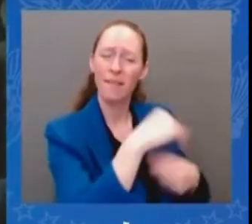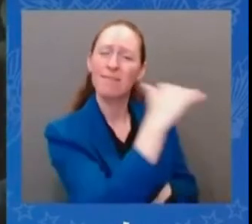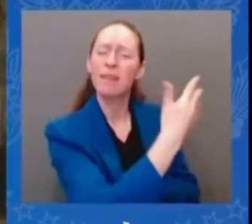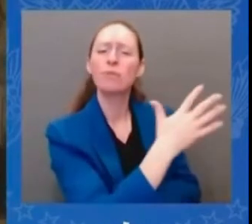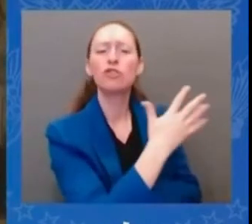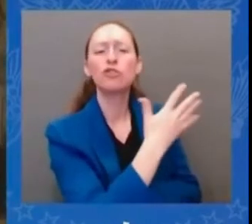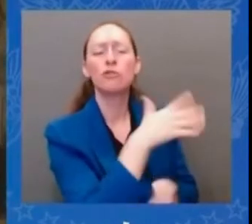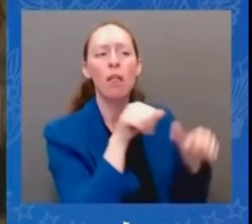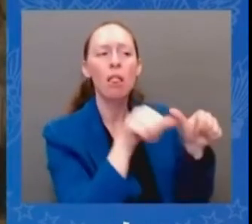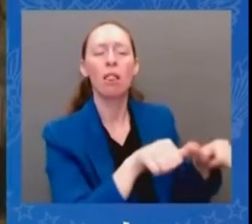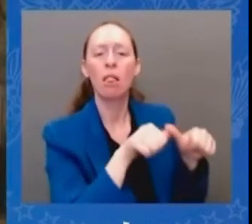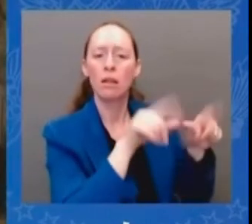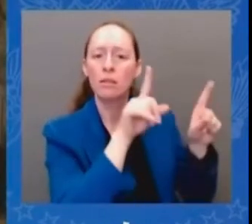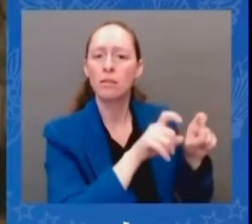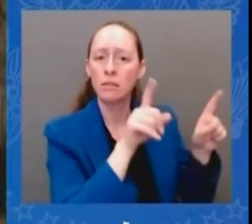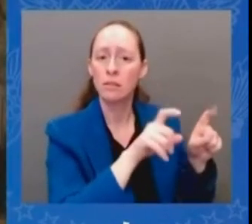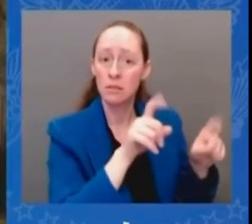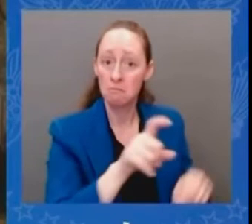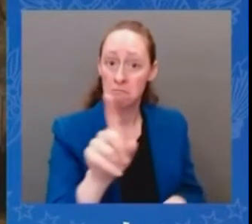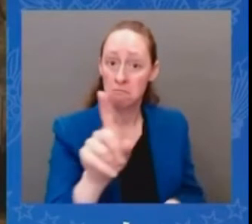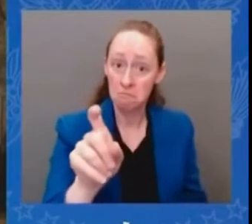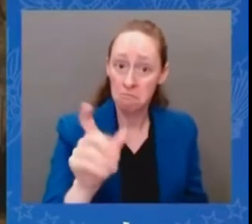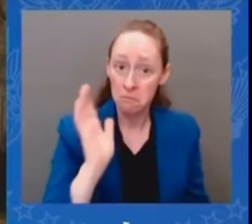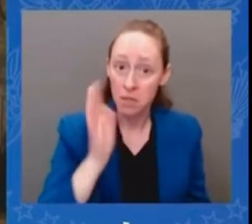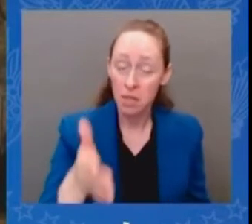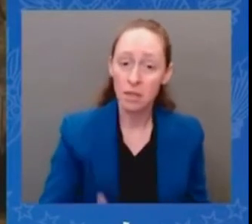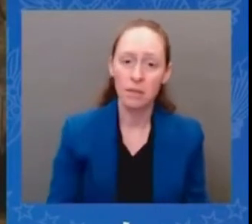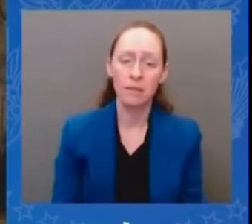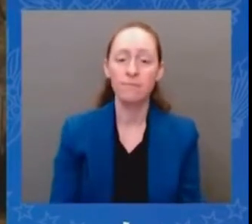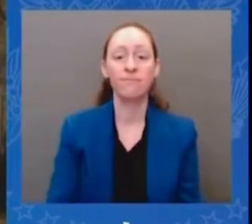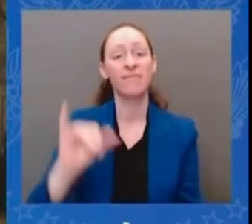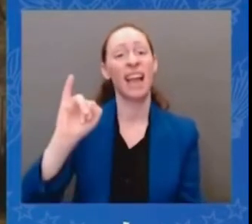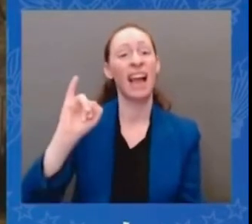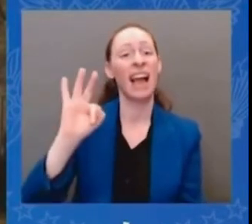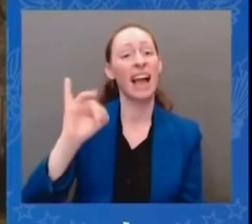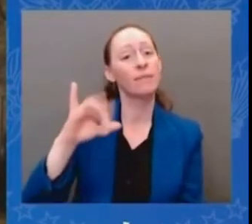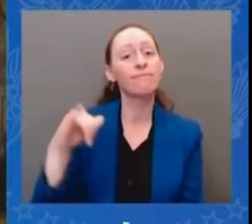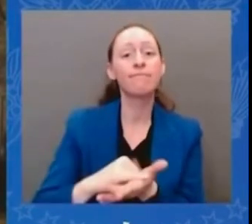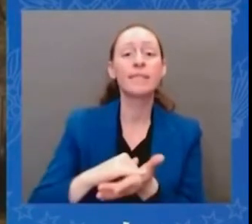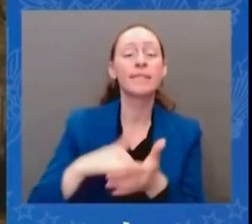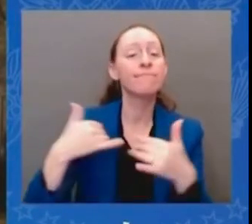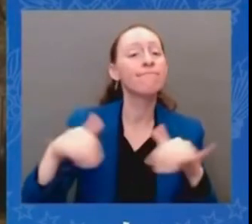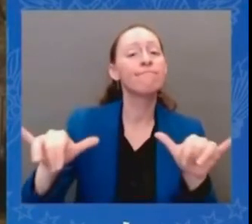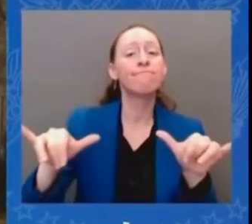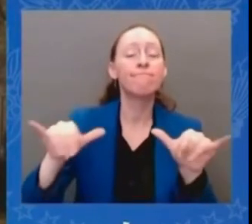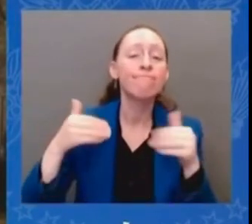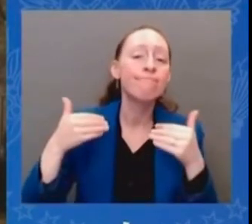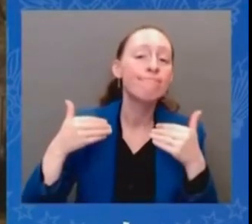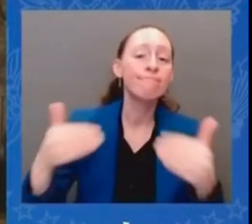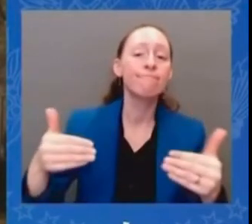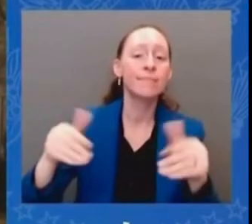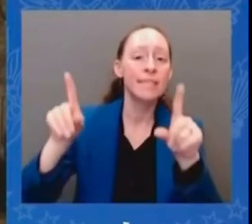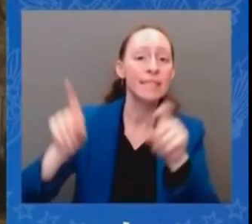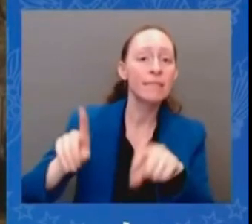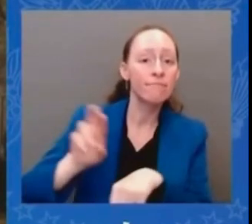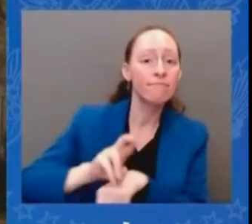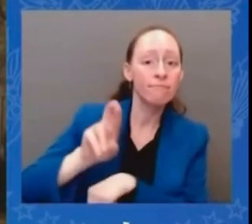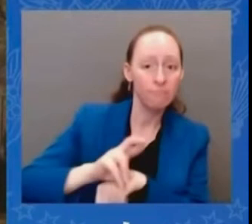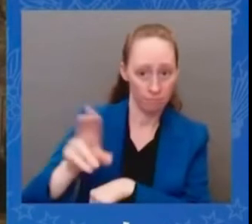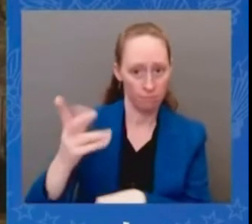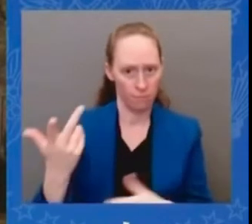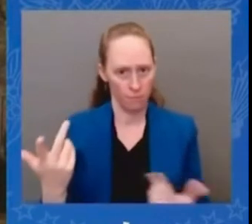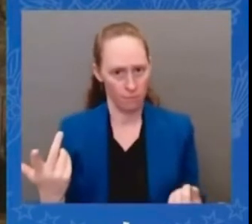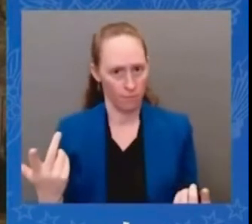well first of all uh it's difficult to say that i am certain that that